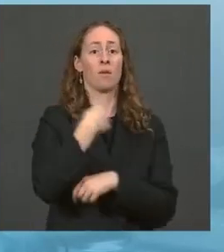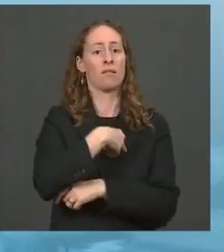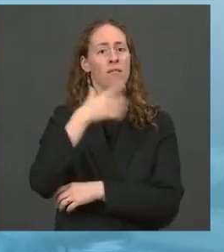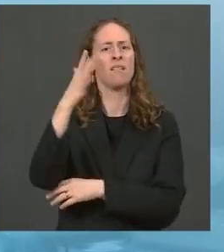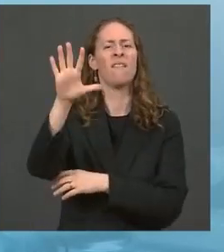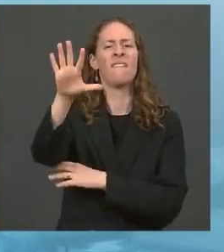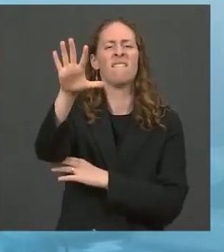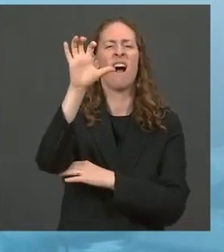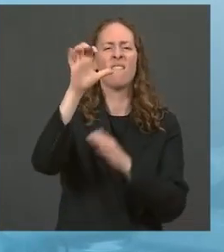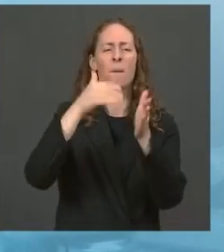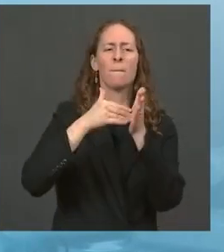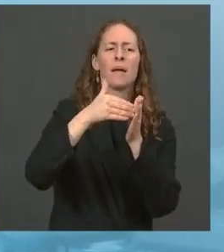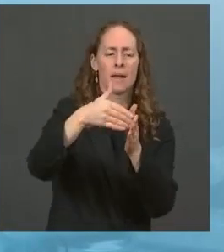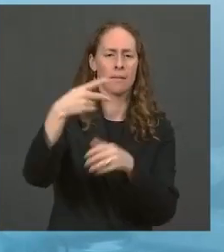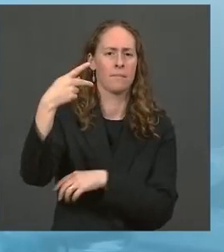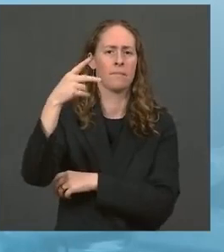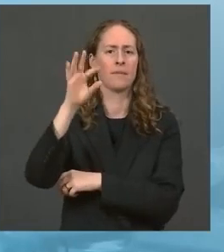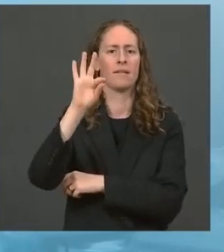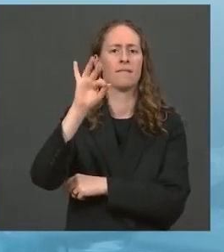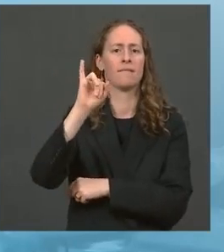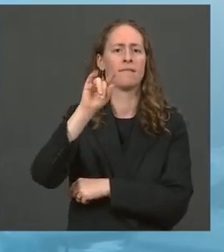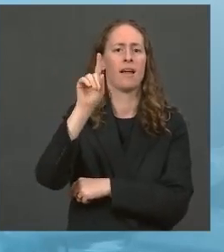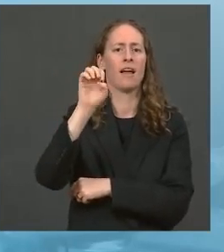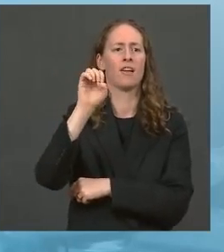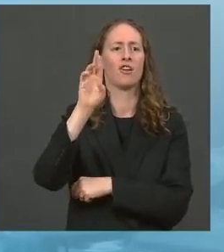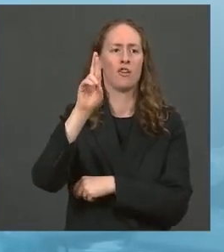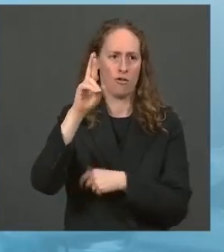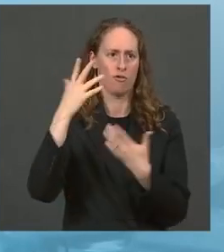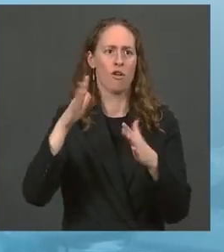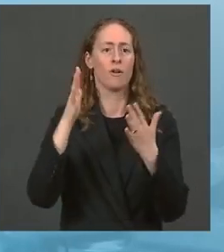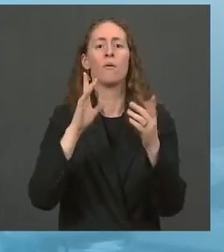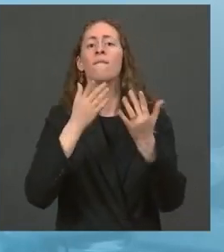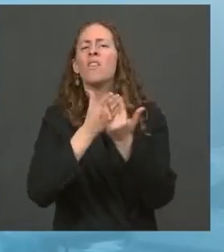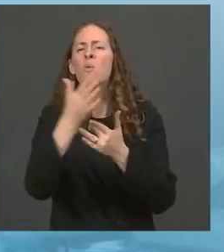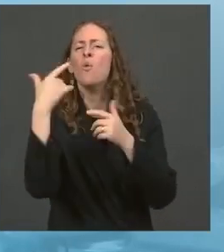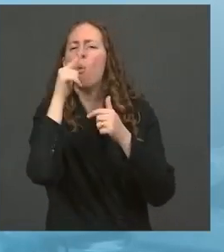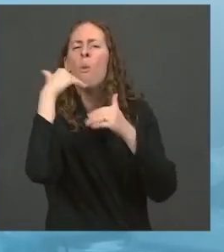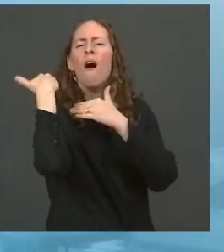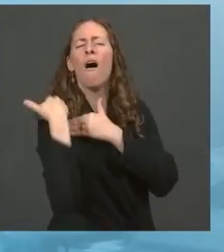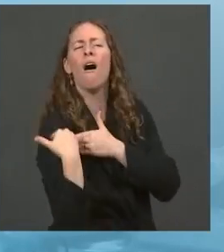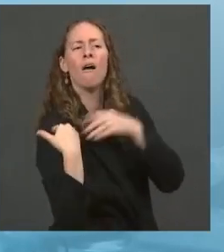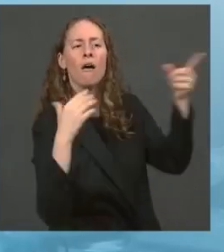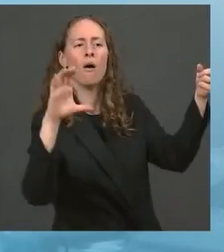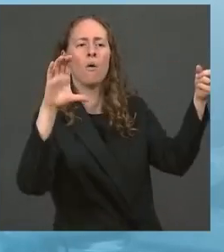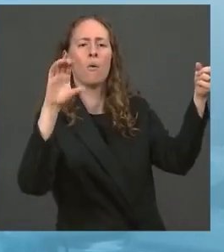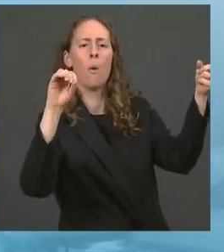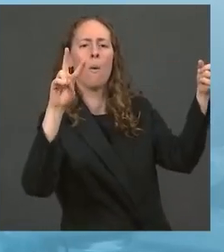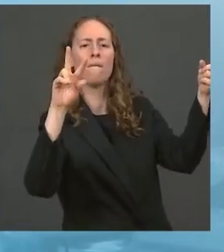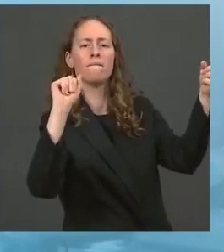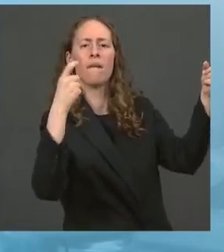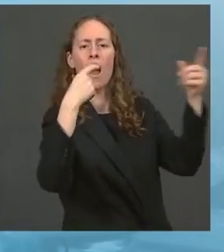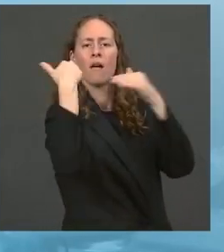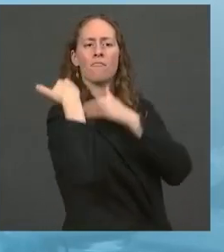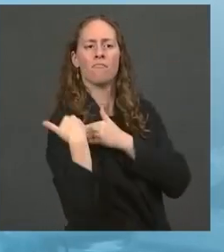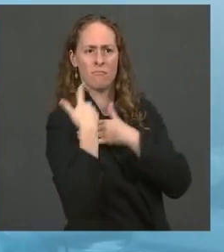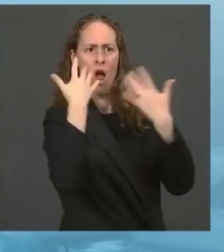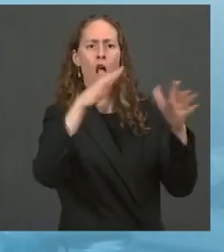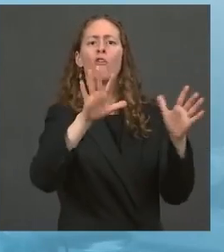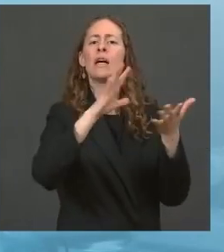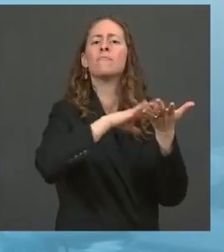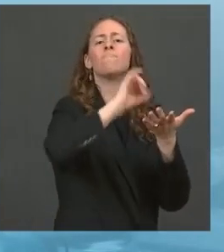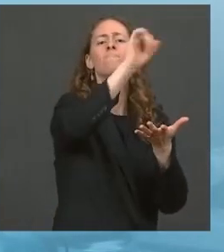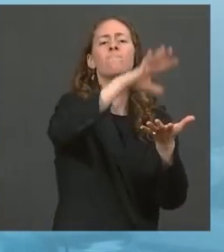vaccines through COVAX that I've announced before the G7 summit in June have already begun to ship. Today,